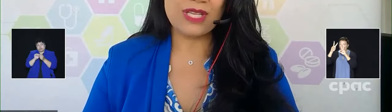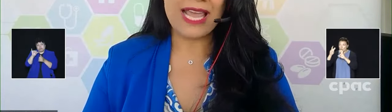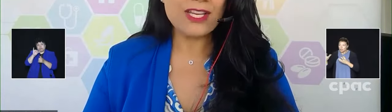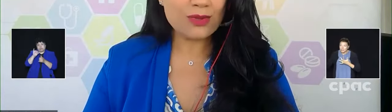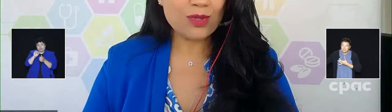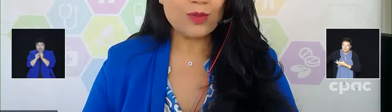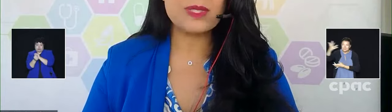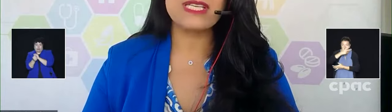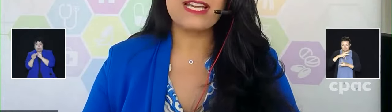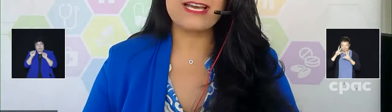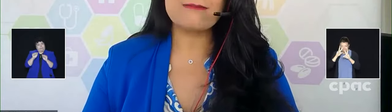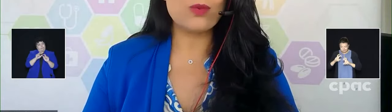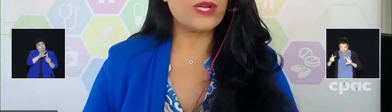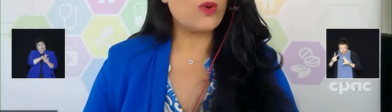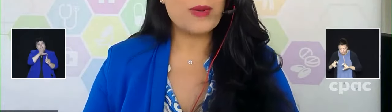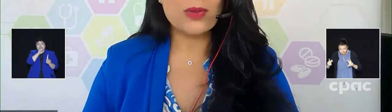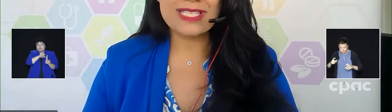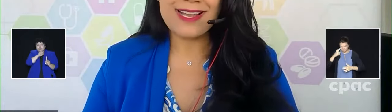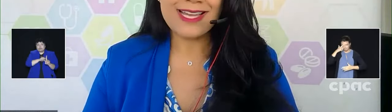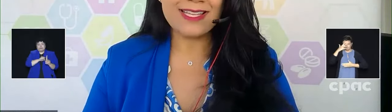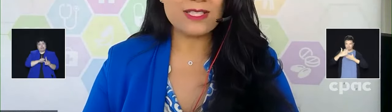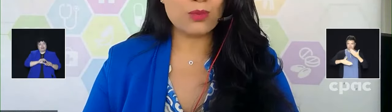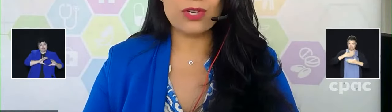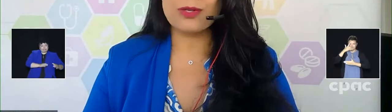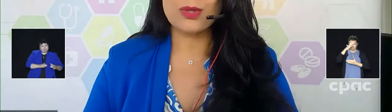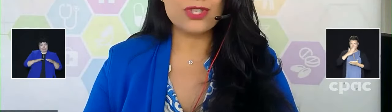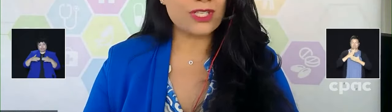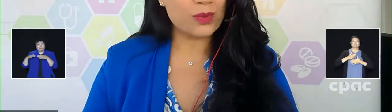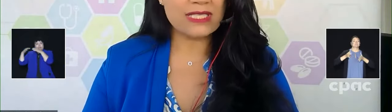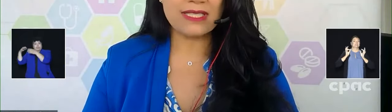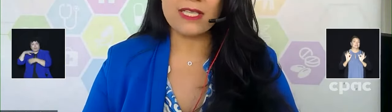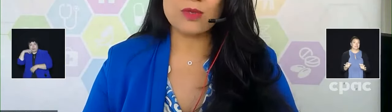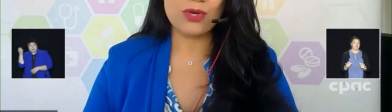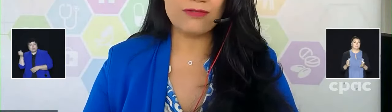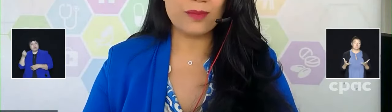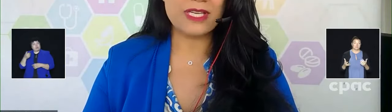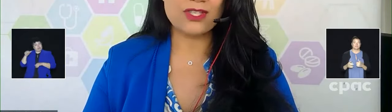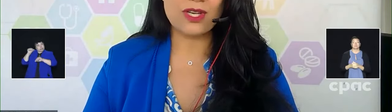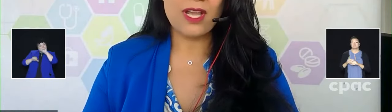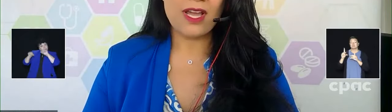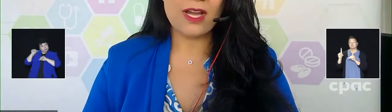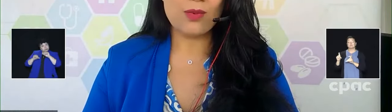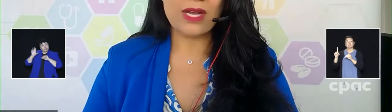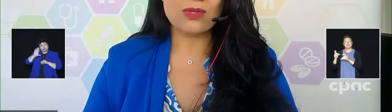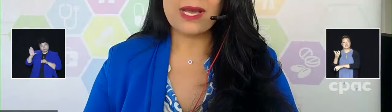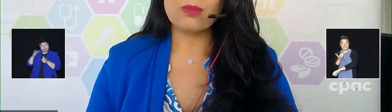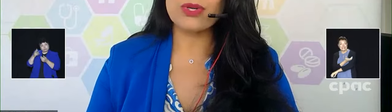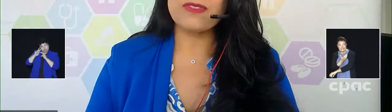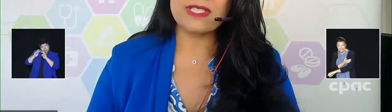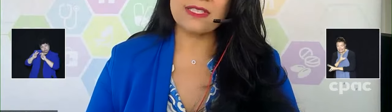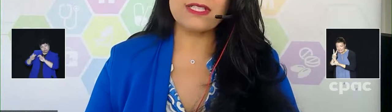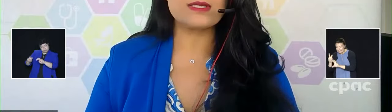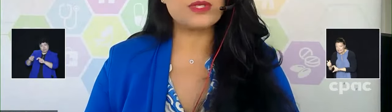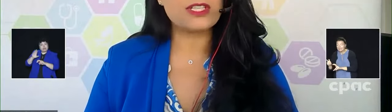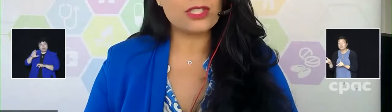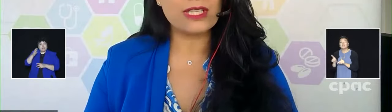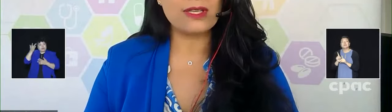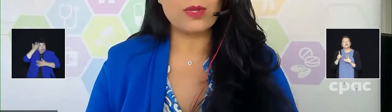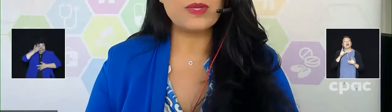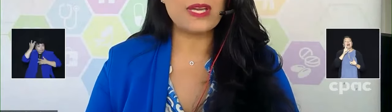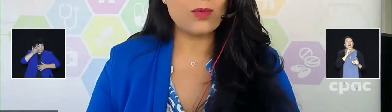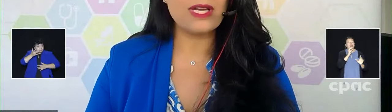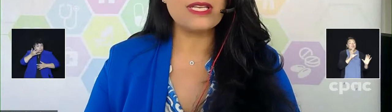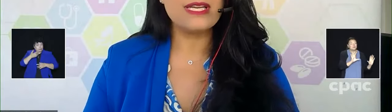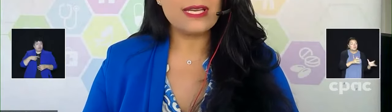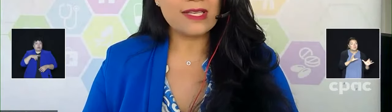the age groups, what we know about the science, where, you know, just recently, there was more information around how a previous illness potentially